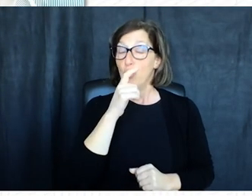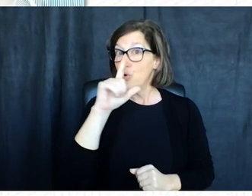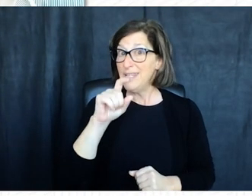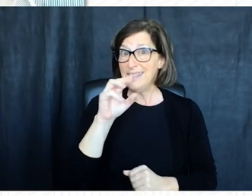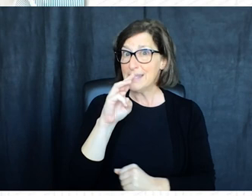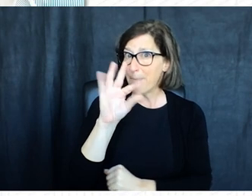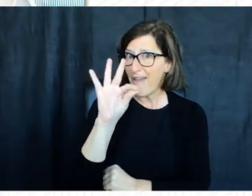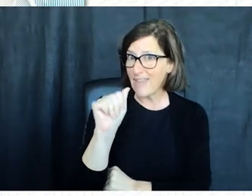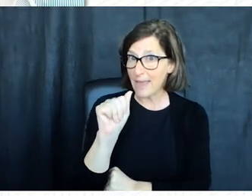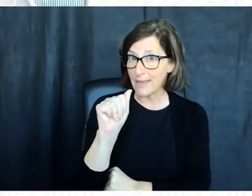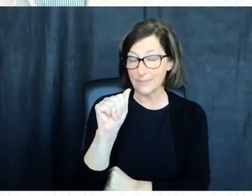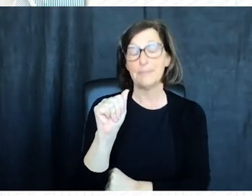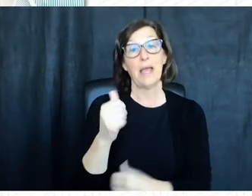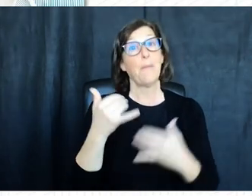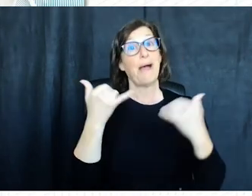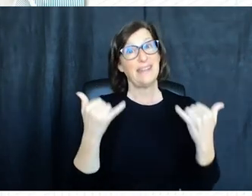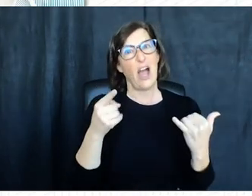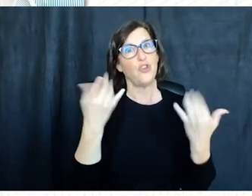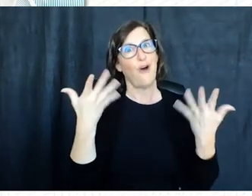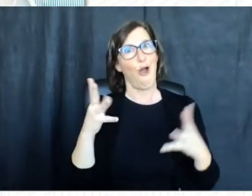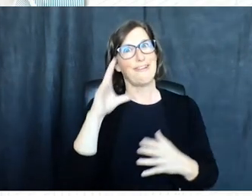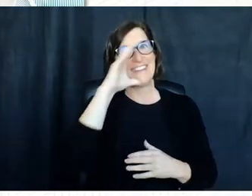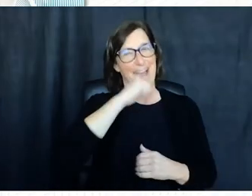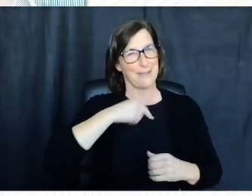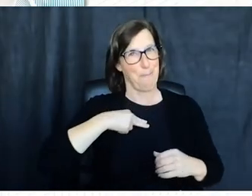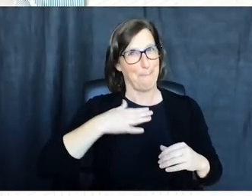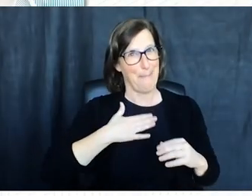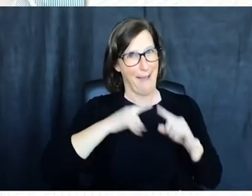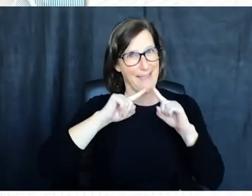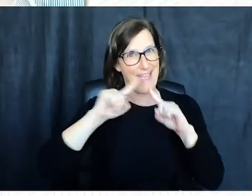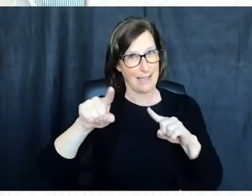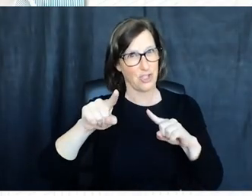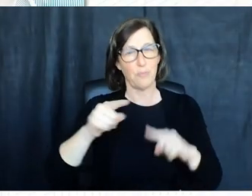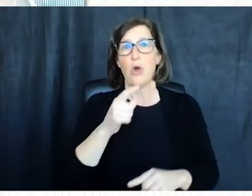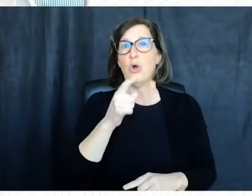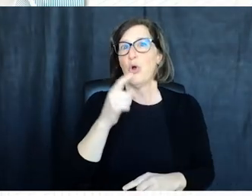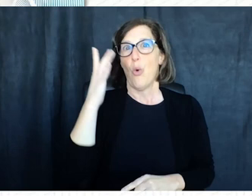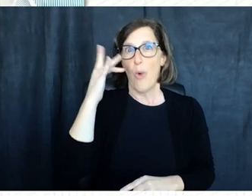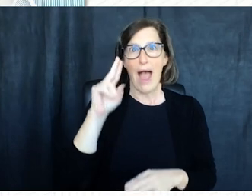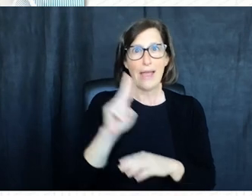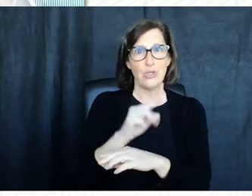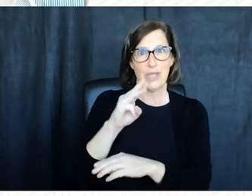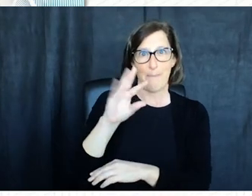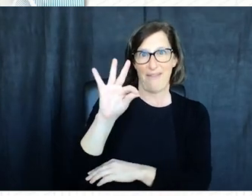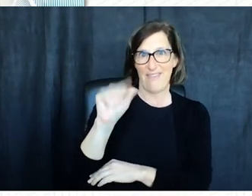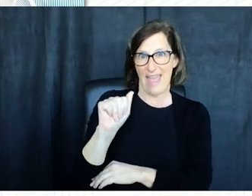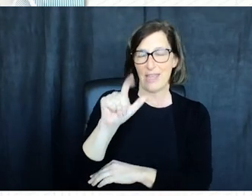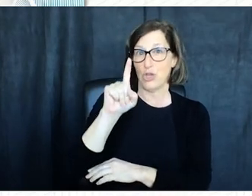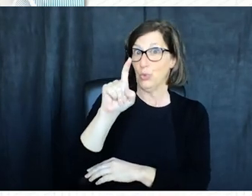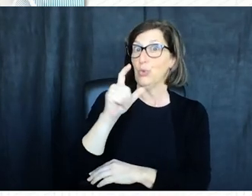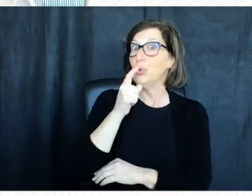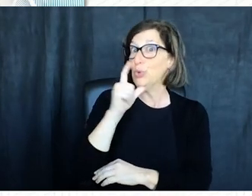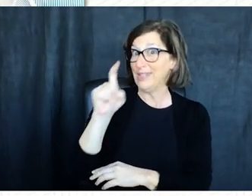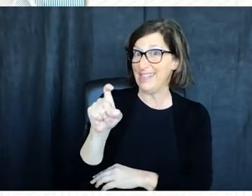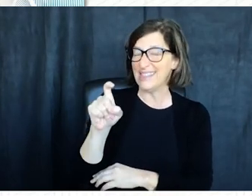who should utilize mfa by now you've probably already guessed what i'm going to say when it comes to the topic of why we should use mfa